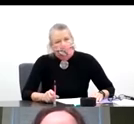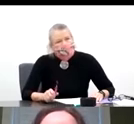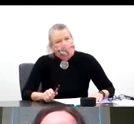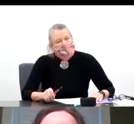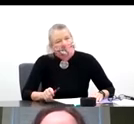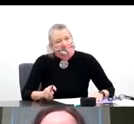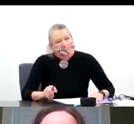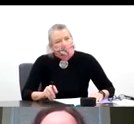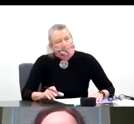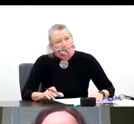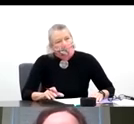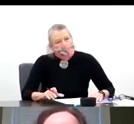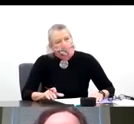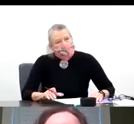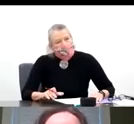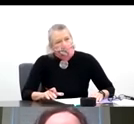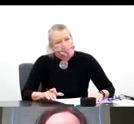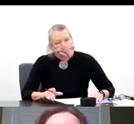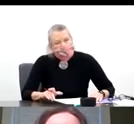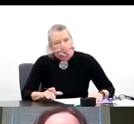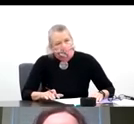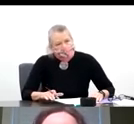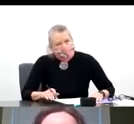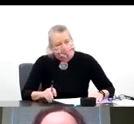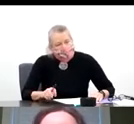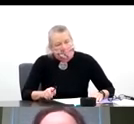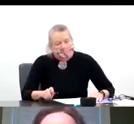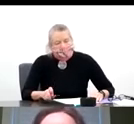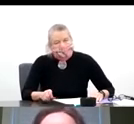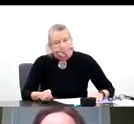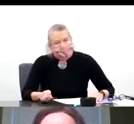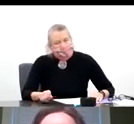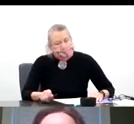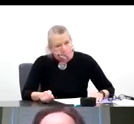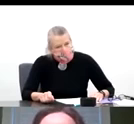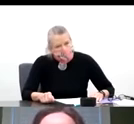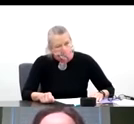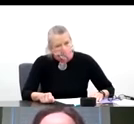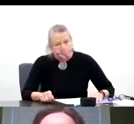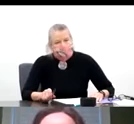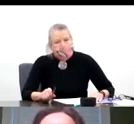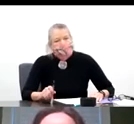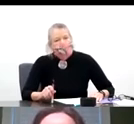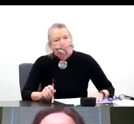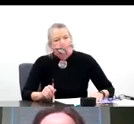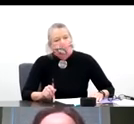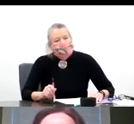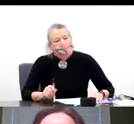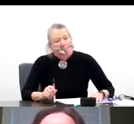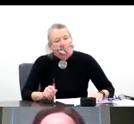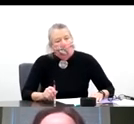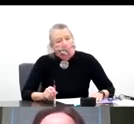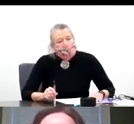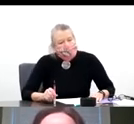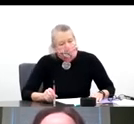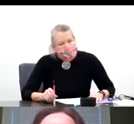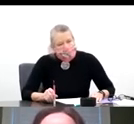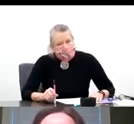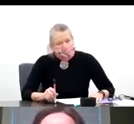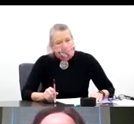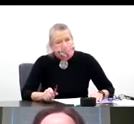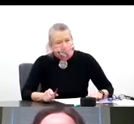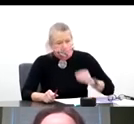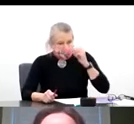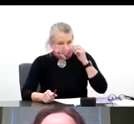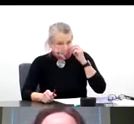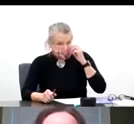speaker, who, of course, needs no introduction. Dr. Fauci is the director